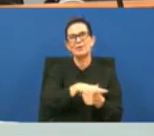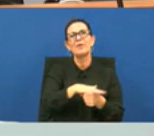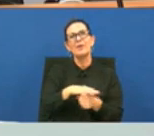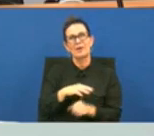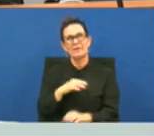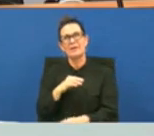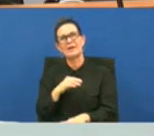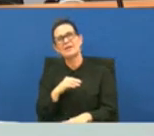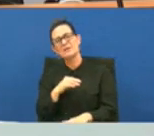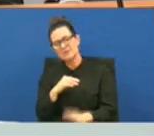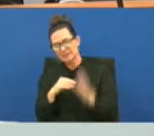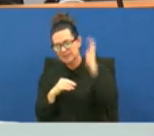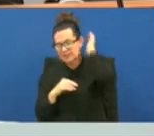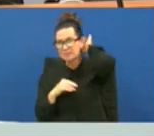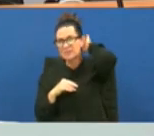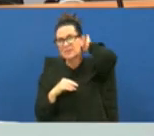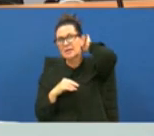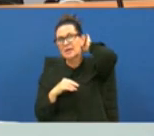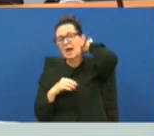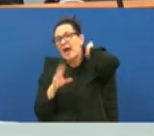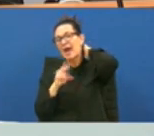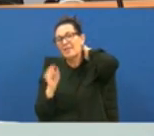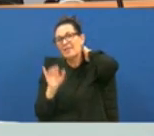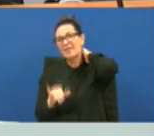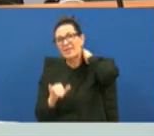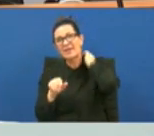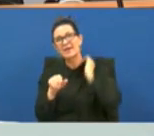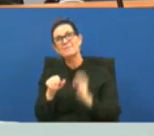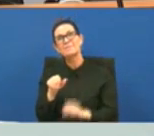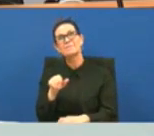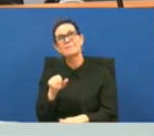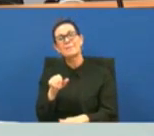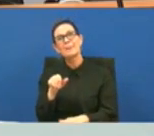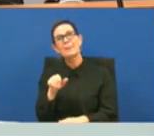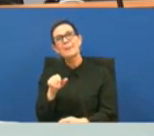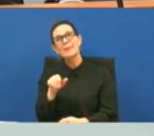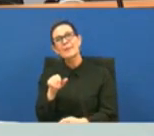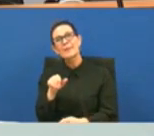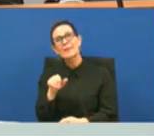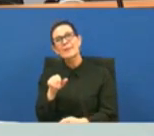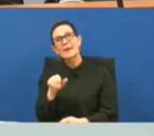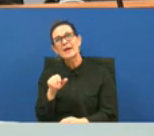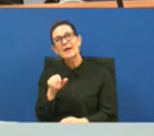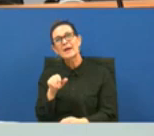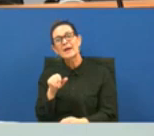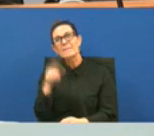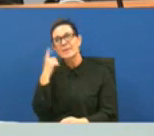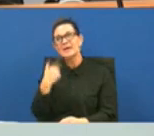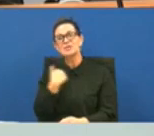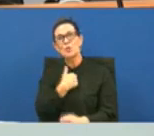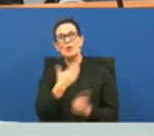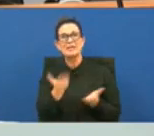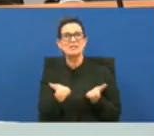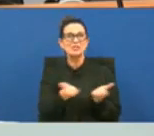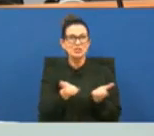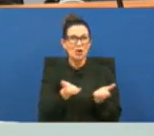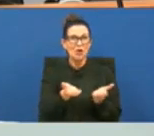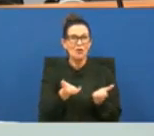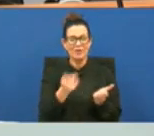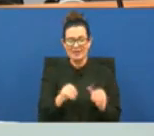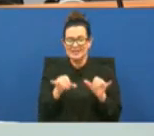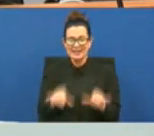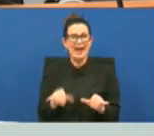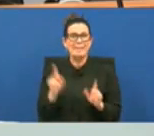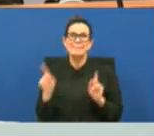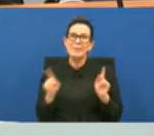medicaid and medicare number that they that um the bridge city doesn't have access because we serving they serve the same population